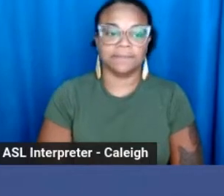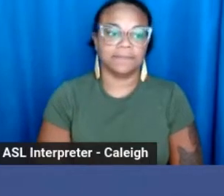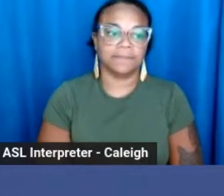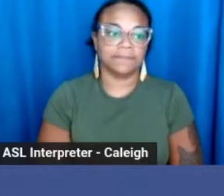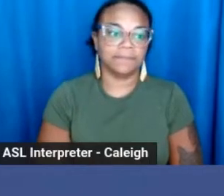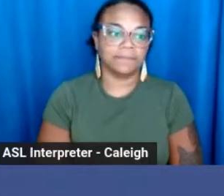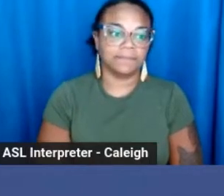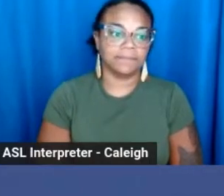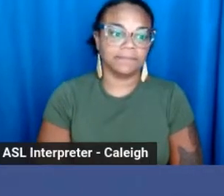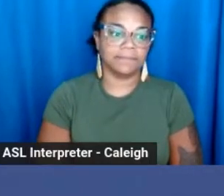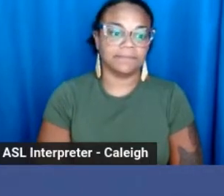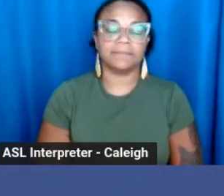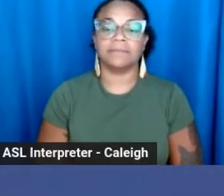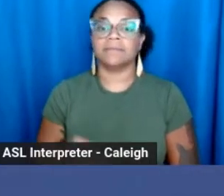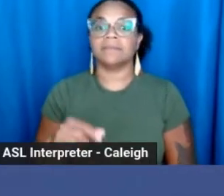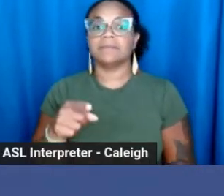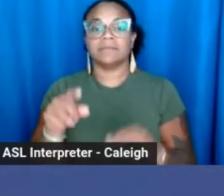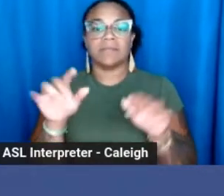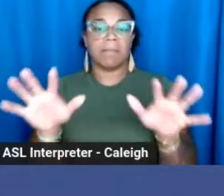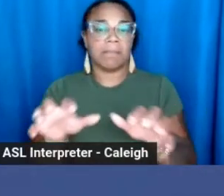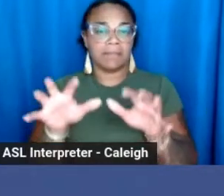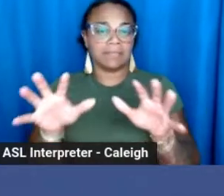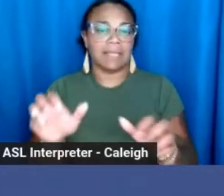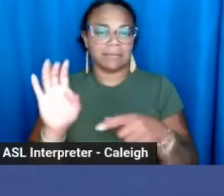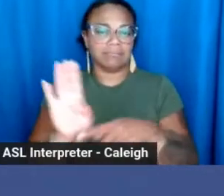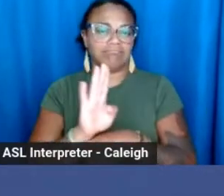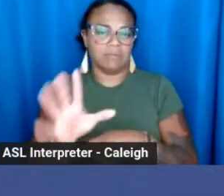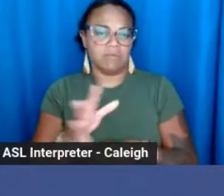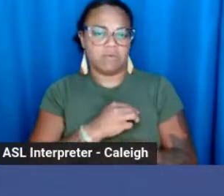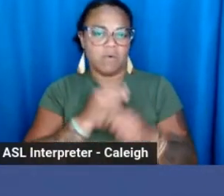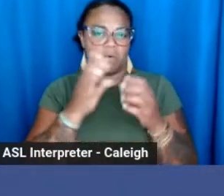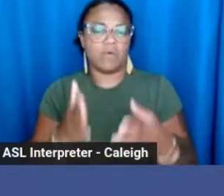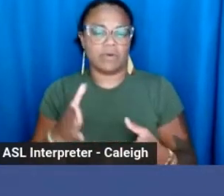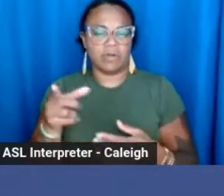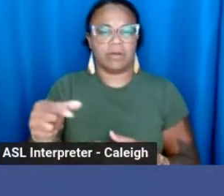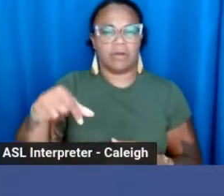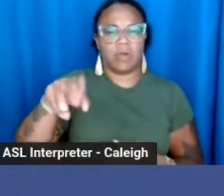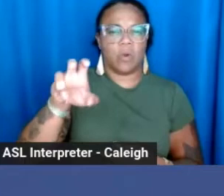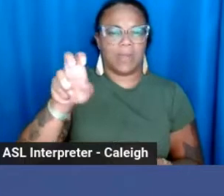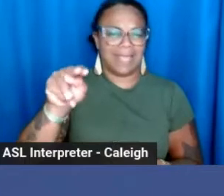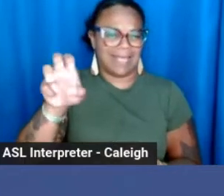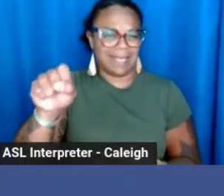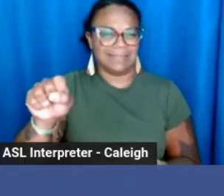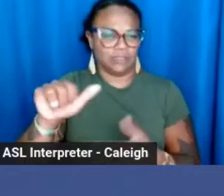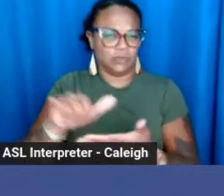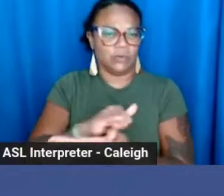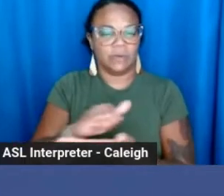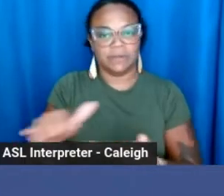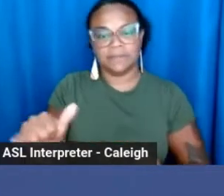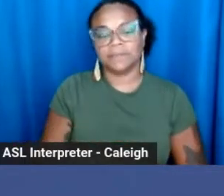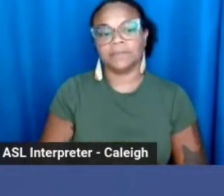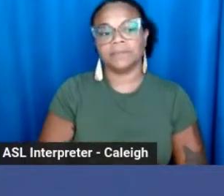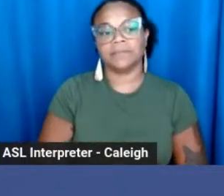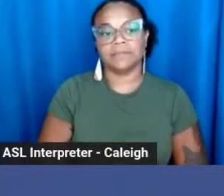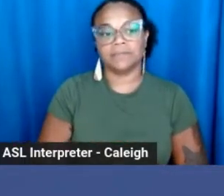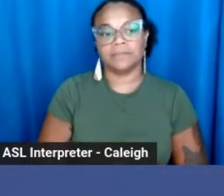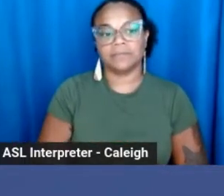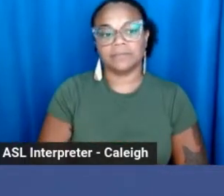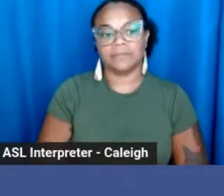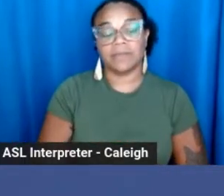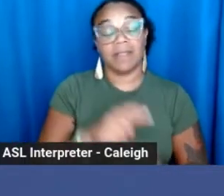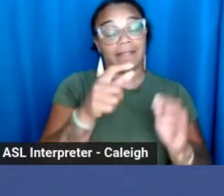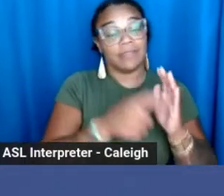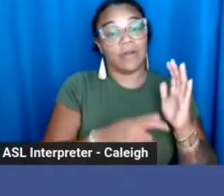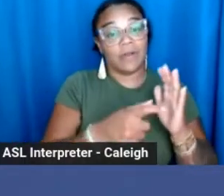a massage parlor owner in Queens, New York, who allegedly stated by the article